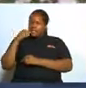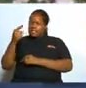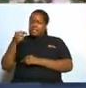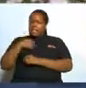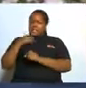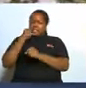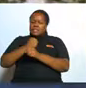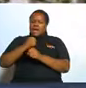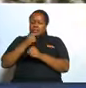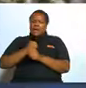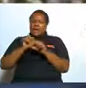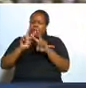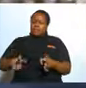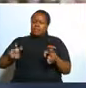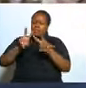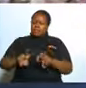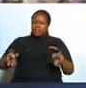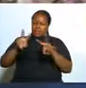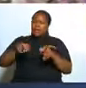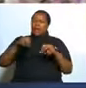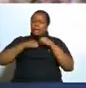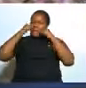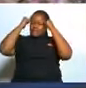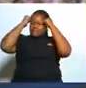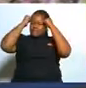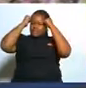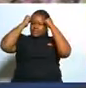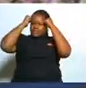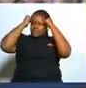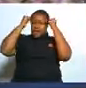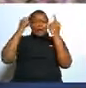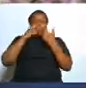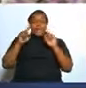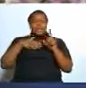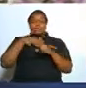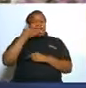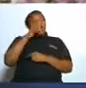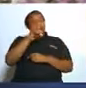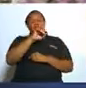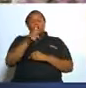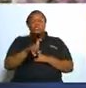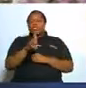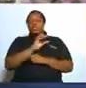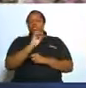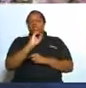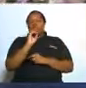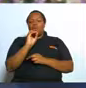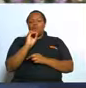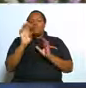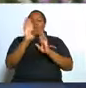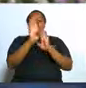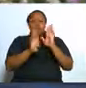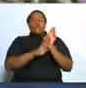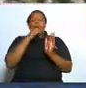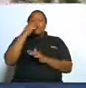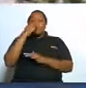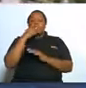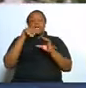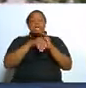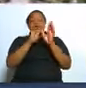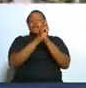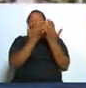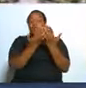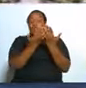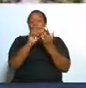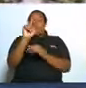been doing research i've been studying but still i cannot answer this question the bible says the book of first